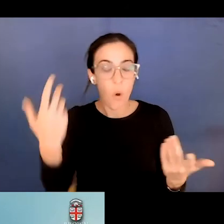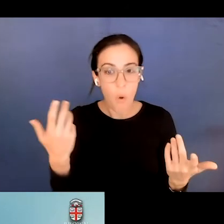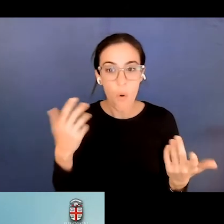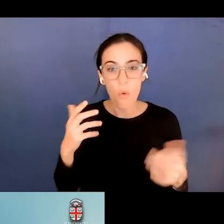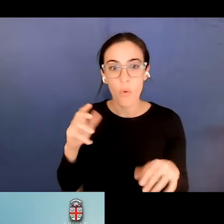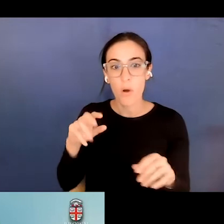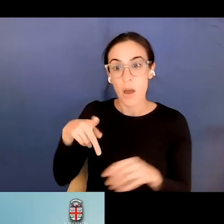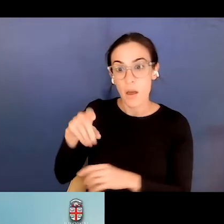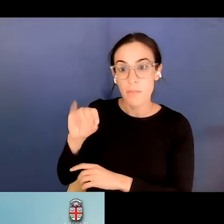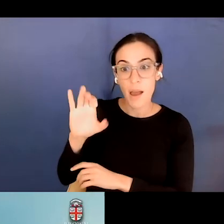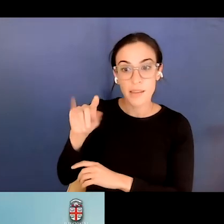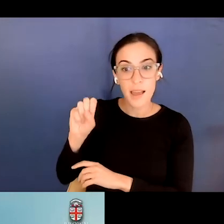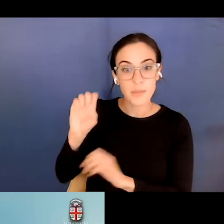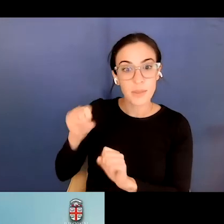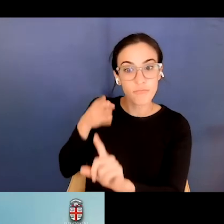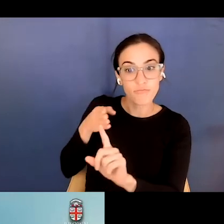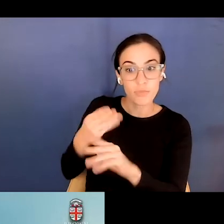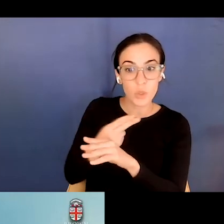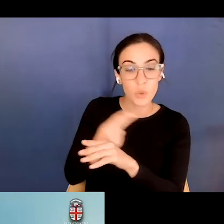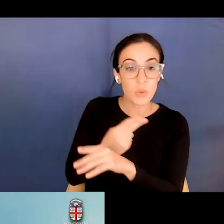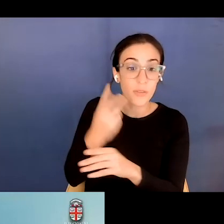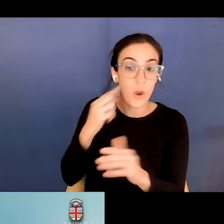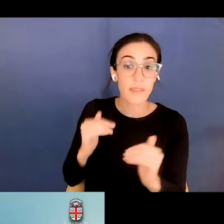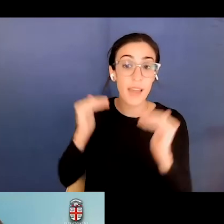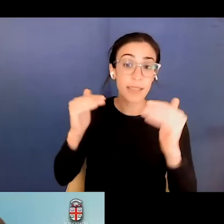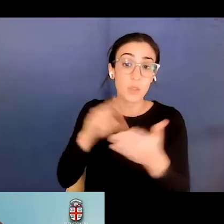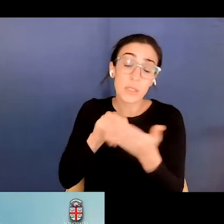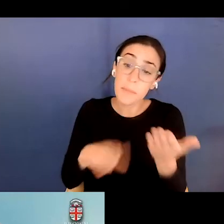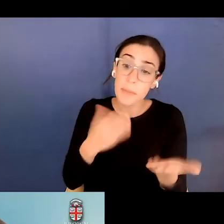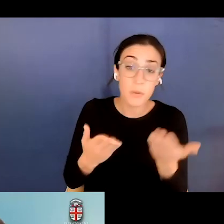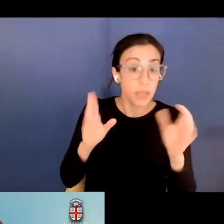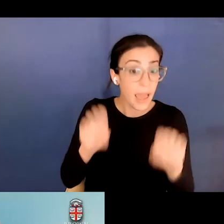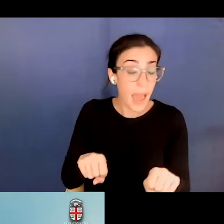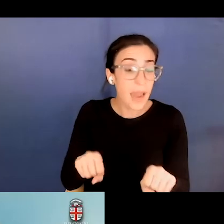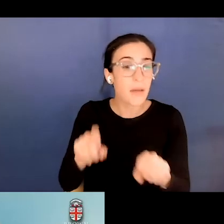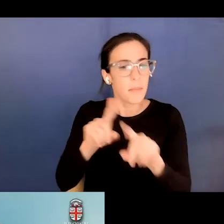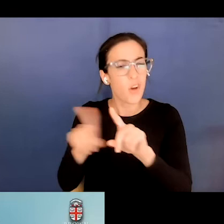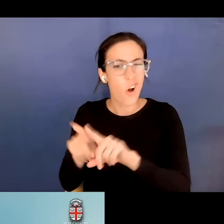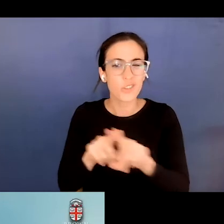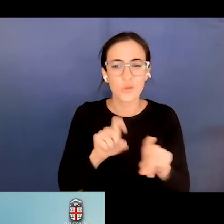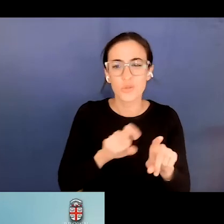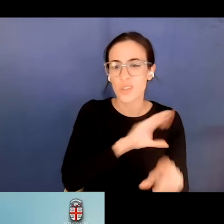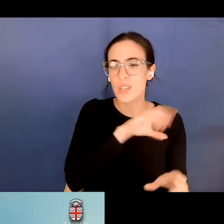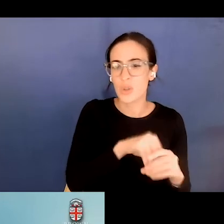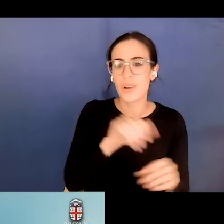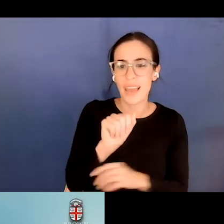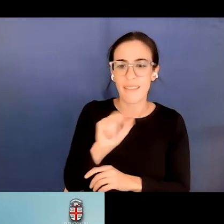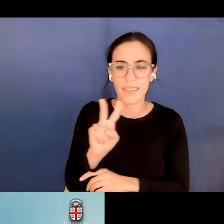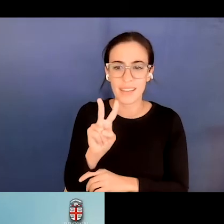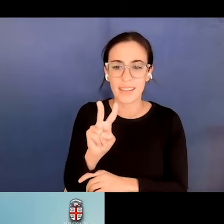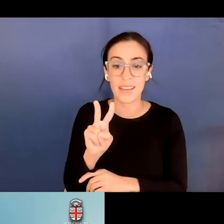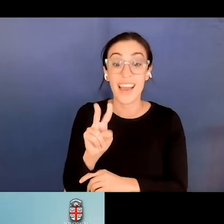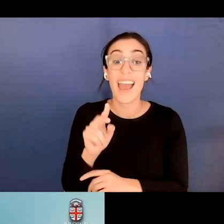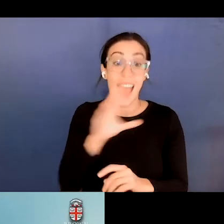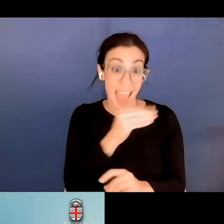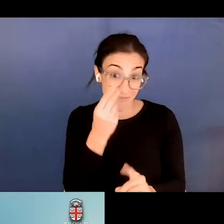starting off, I totally agree with you with the audio visuals. And I also totally agree with you, Elvis, that on my Monday, I'm going to teach filled pauses. Oh, my